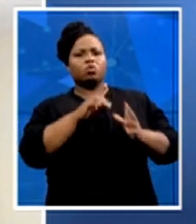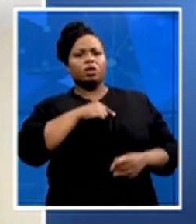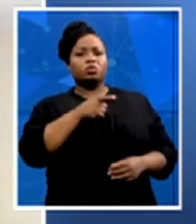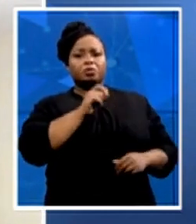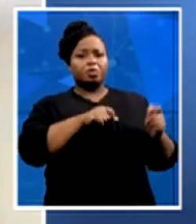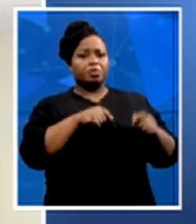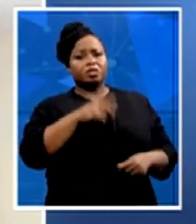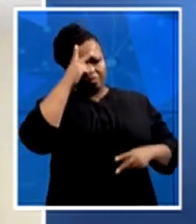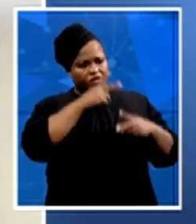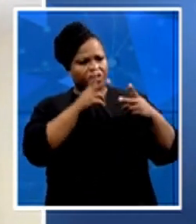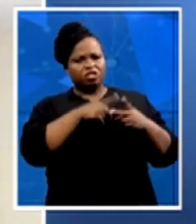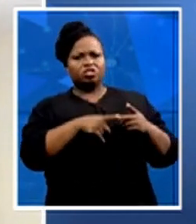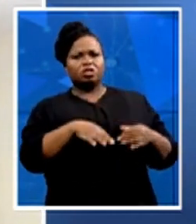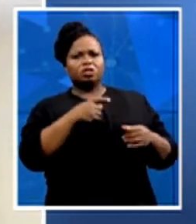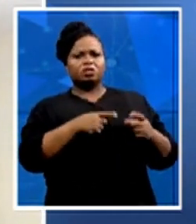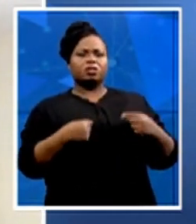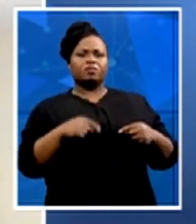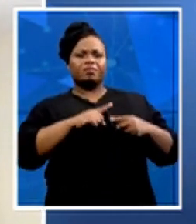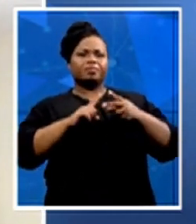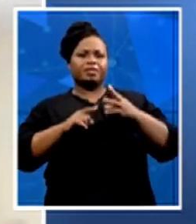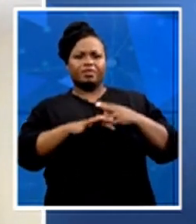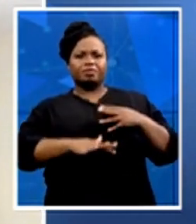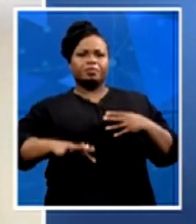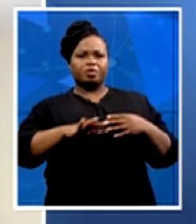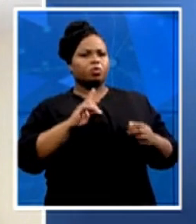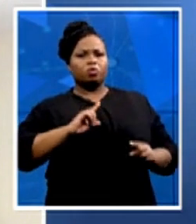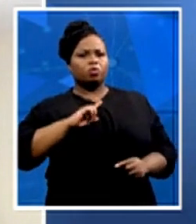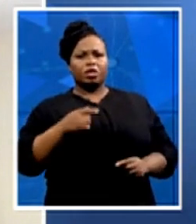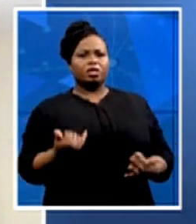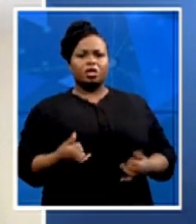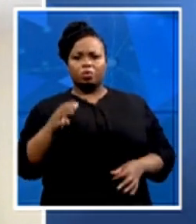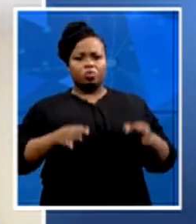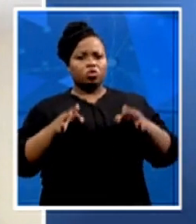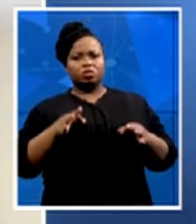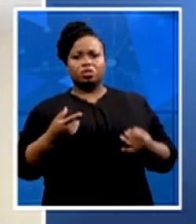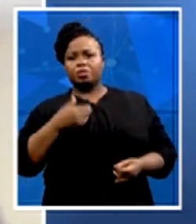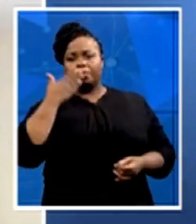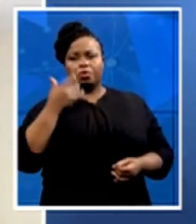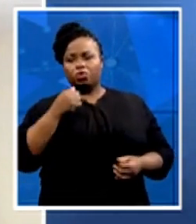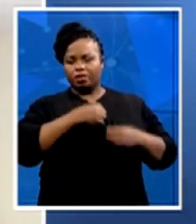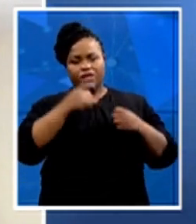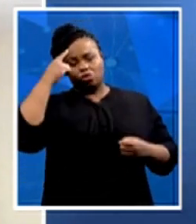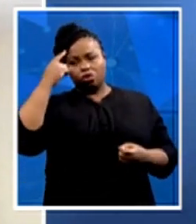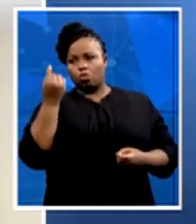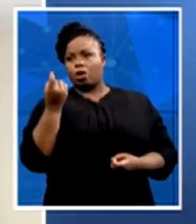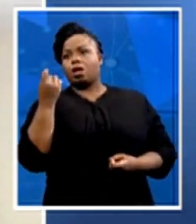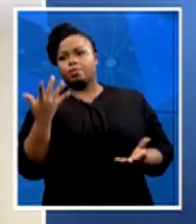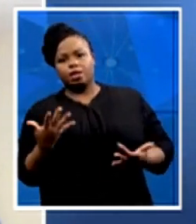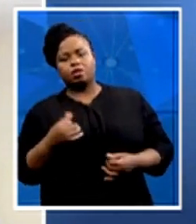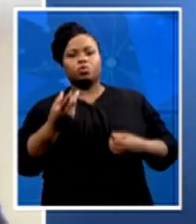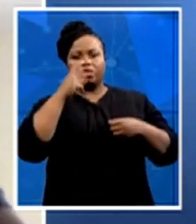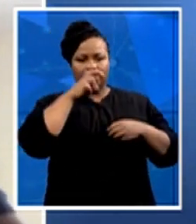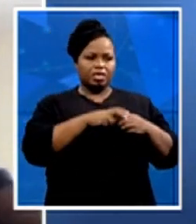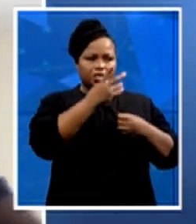spaces. Now, we do not have, as politicians, a monopoly of thought, but we need contributions from them and say, these are the matters that are affecting us.